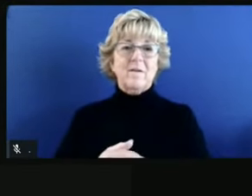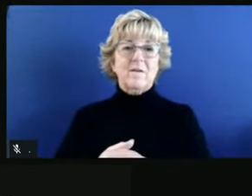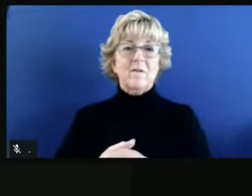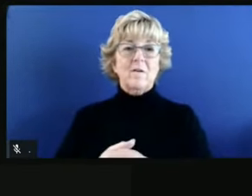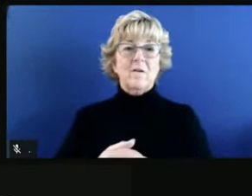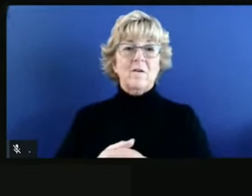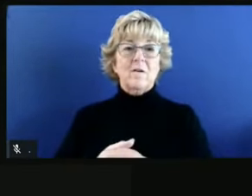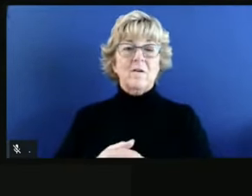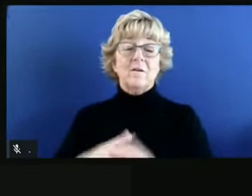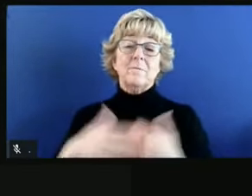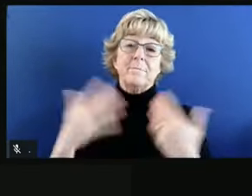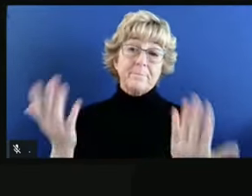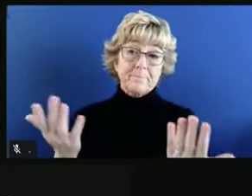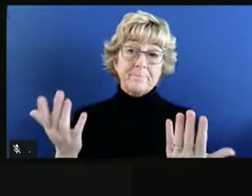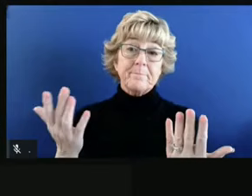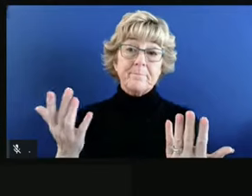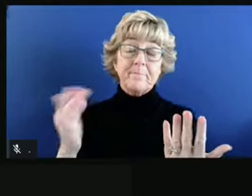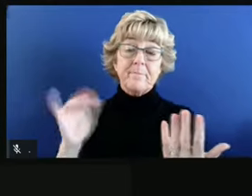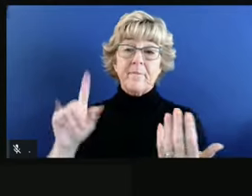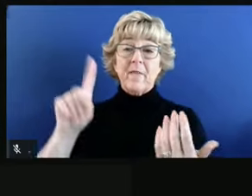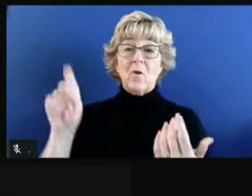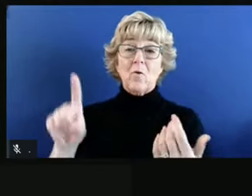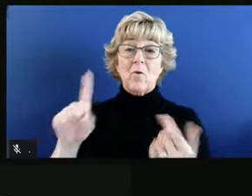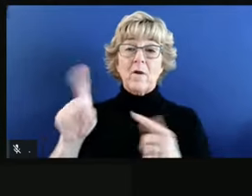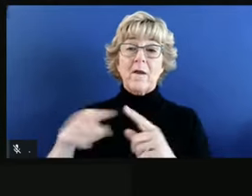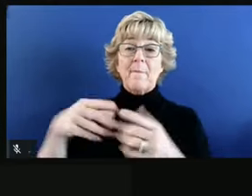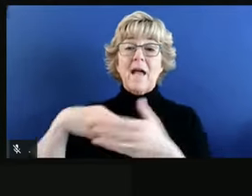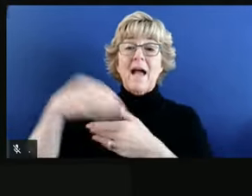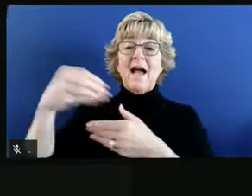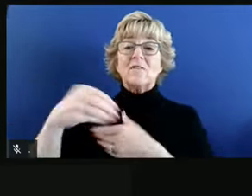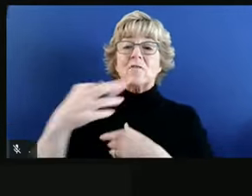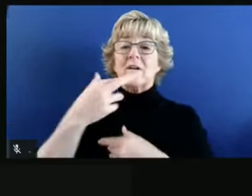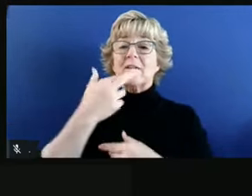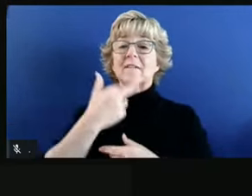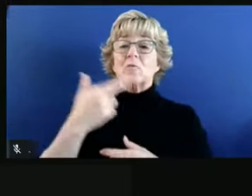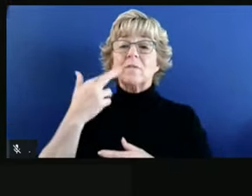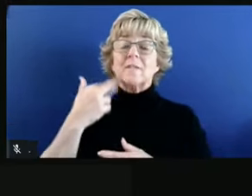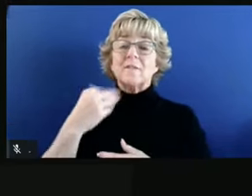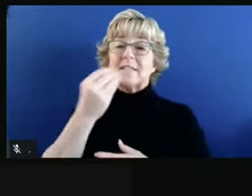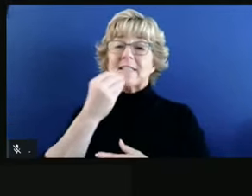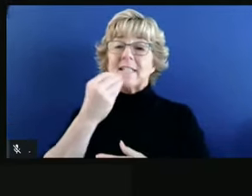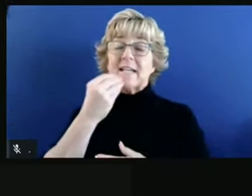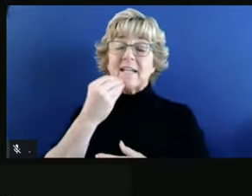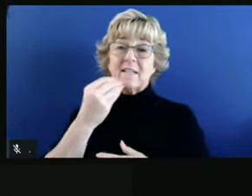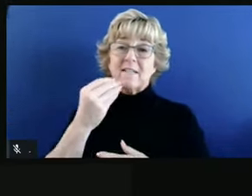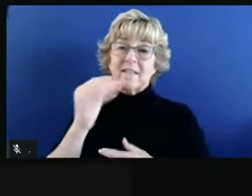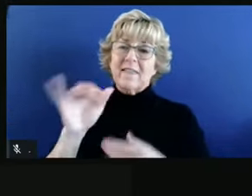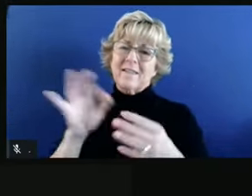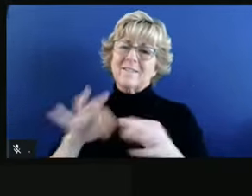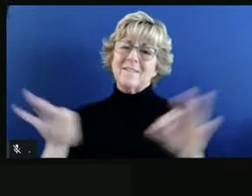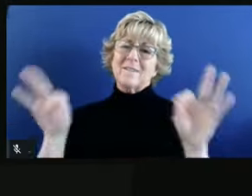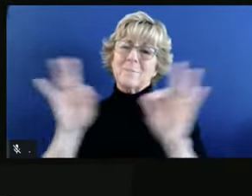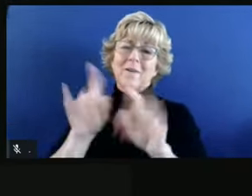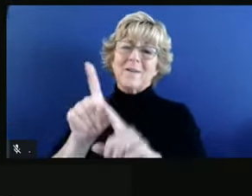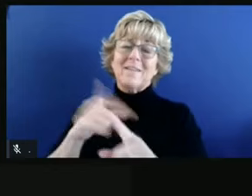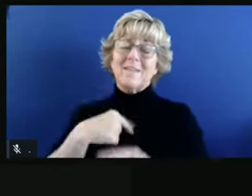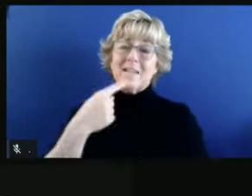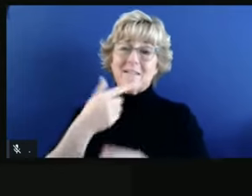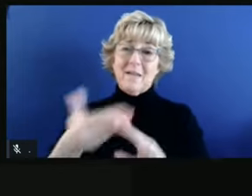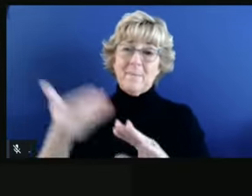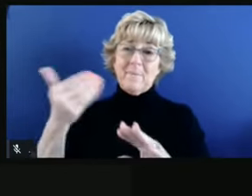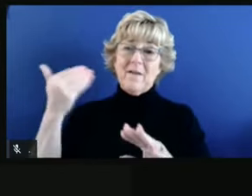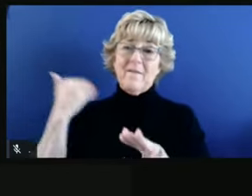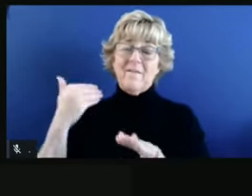So certainly the question about outdoor dining is an important one. And as I said before, you know, there